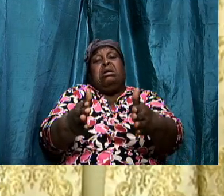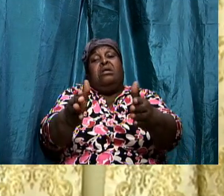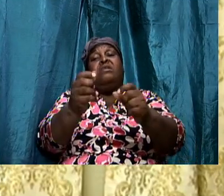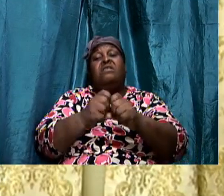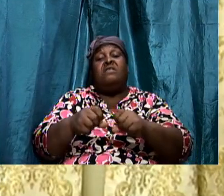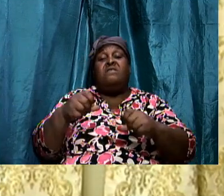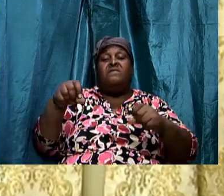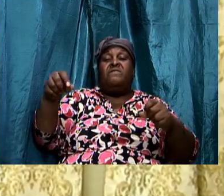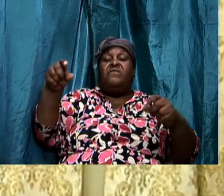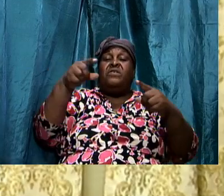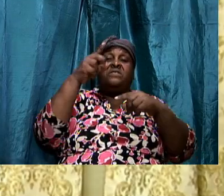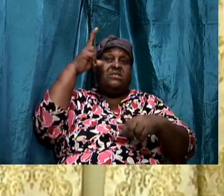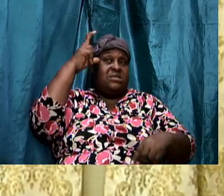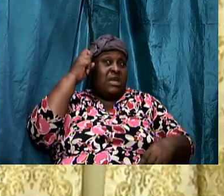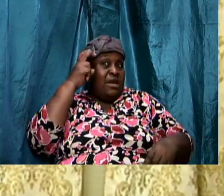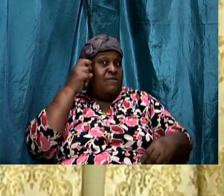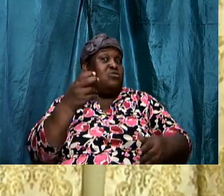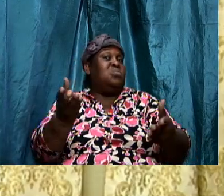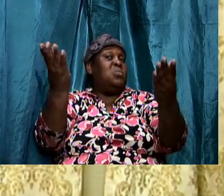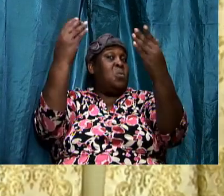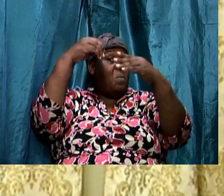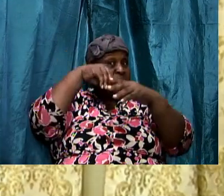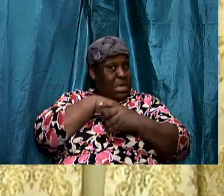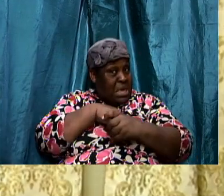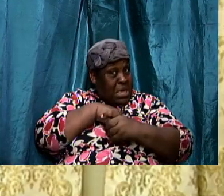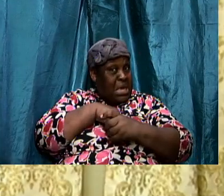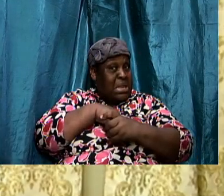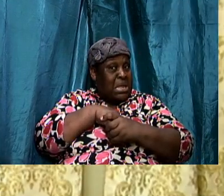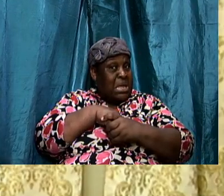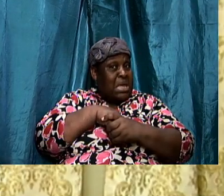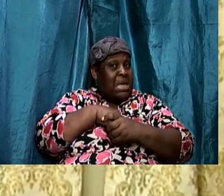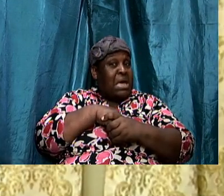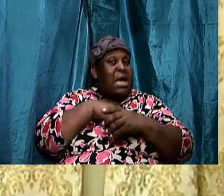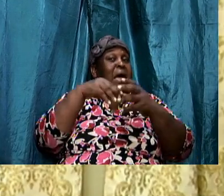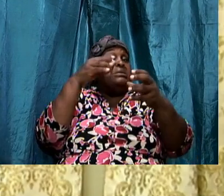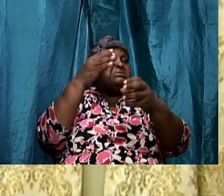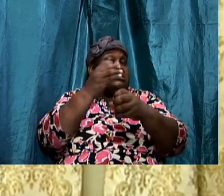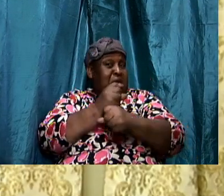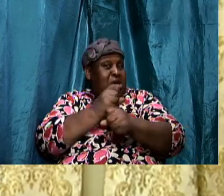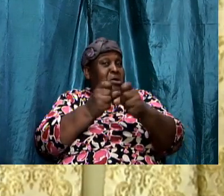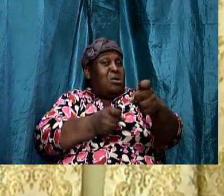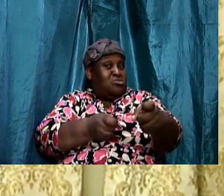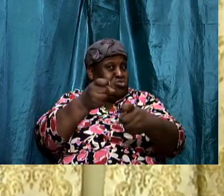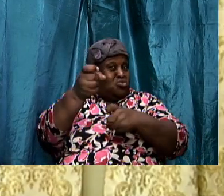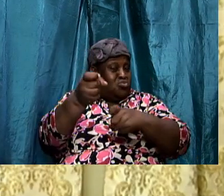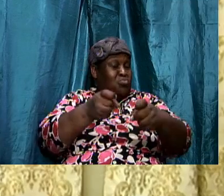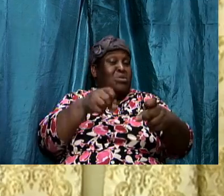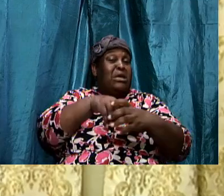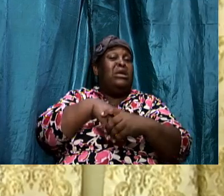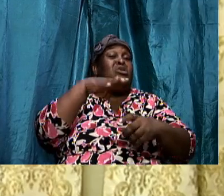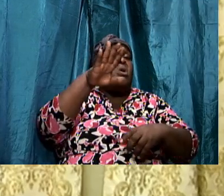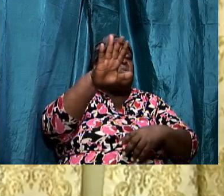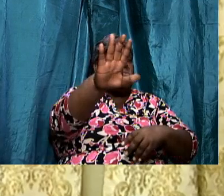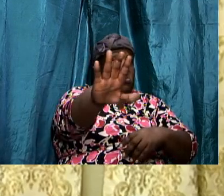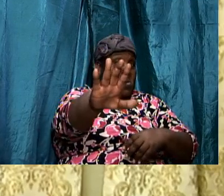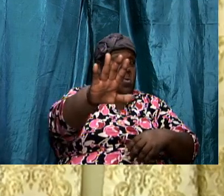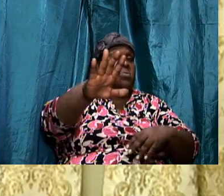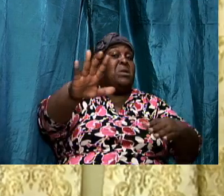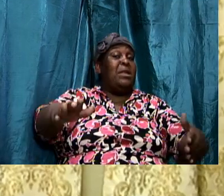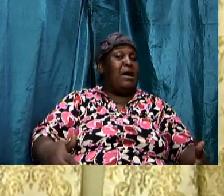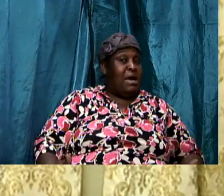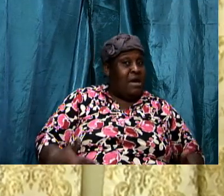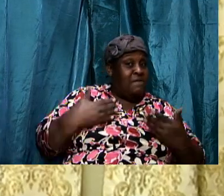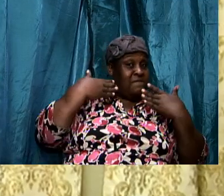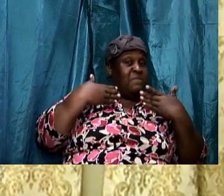to come in boldly and to stake his claim in your life and as much as you